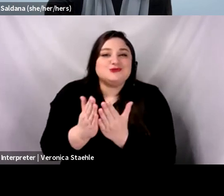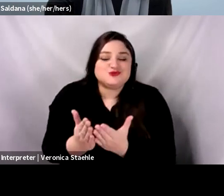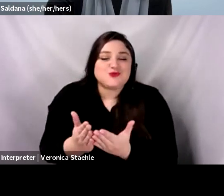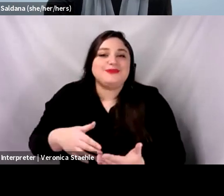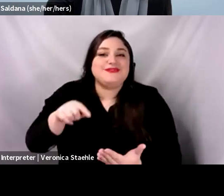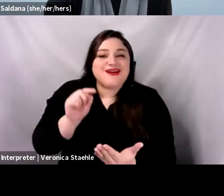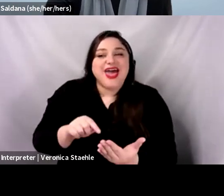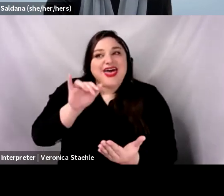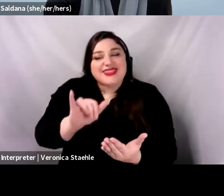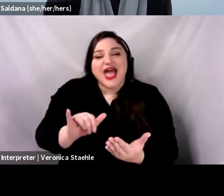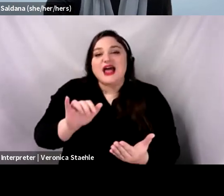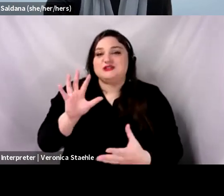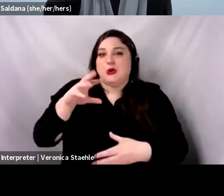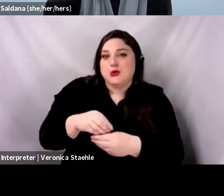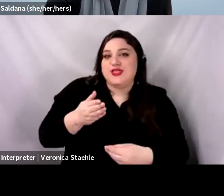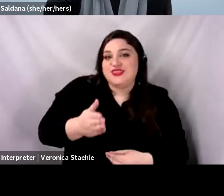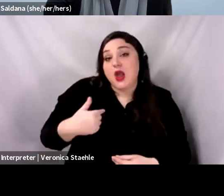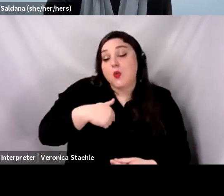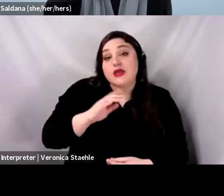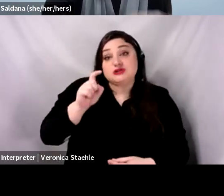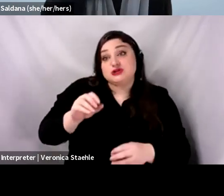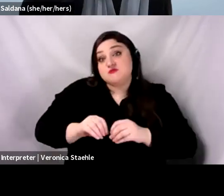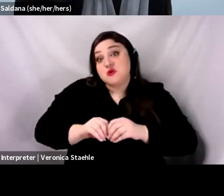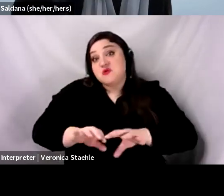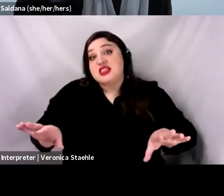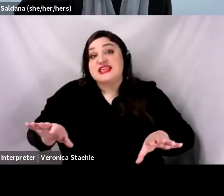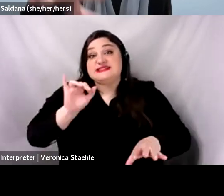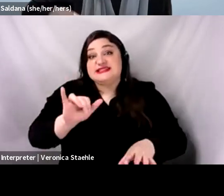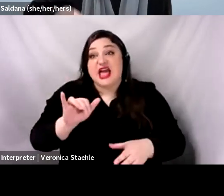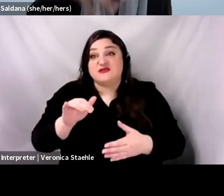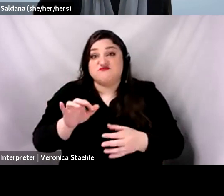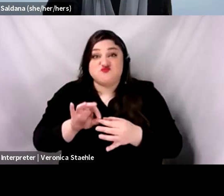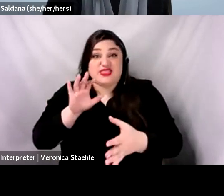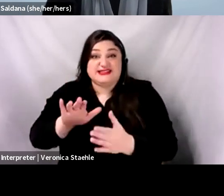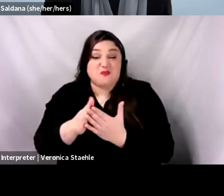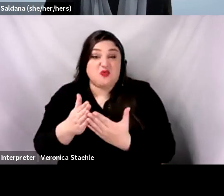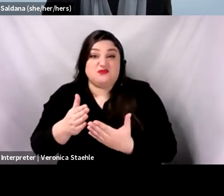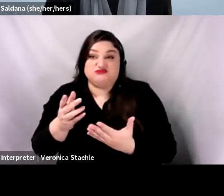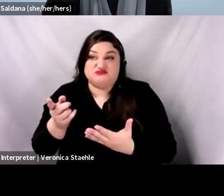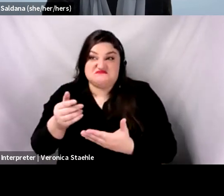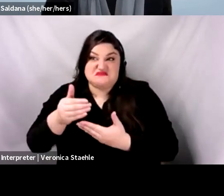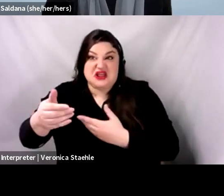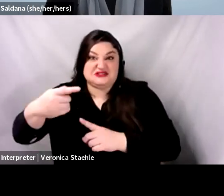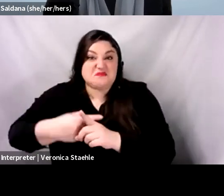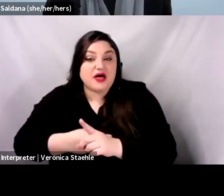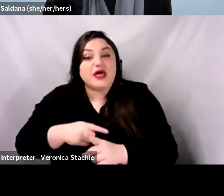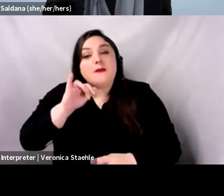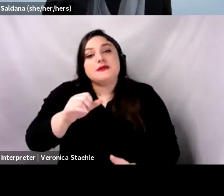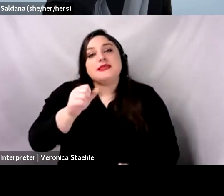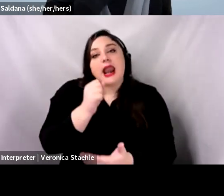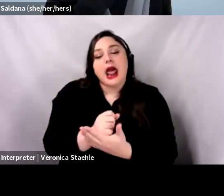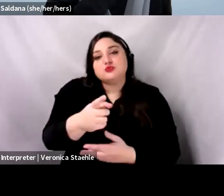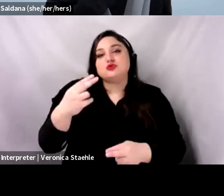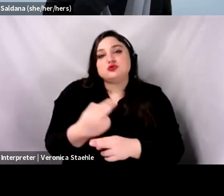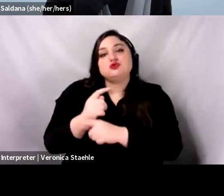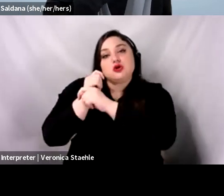is accepted, that should be out in a couple of months. And what we do is we go through some examples of how you can use traditional cost-effectiveness